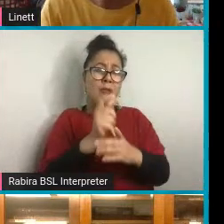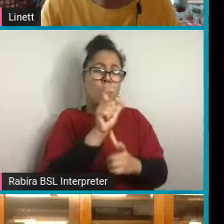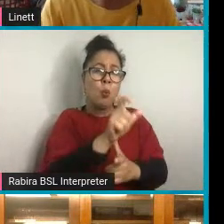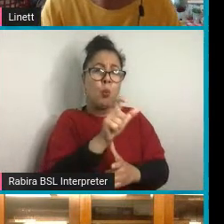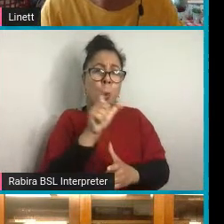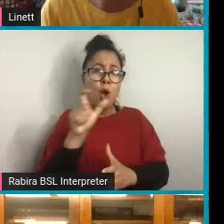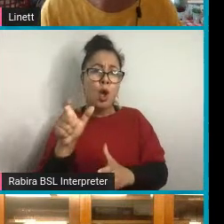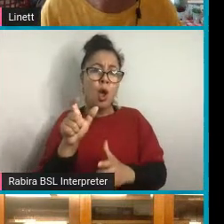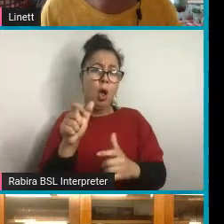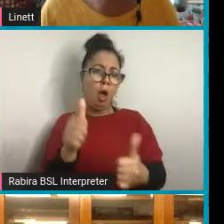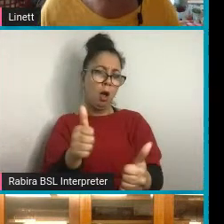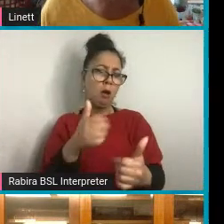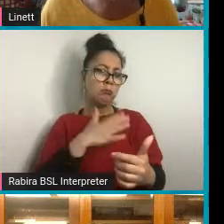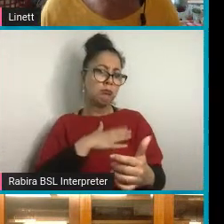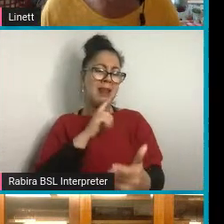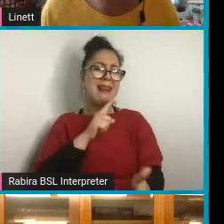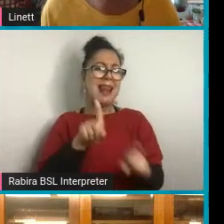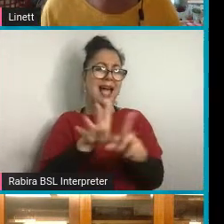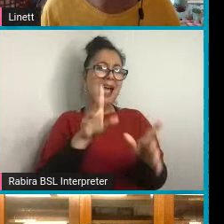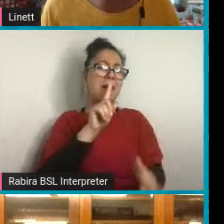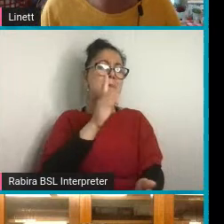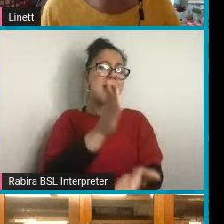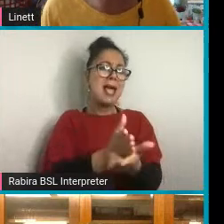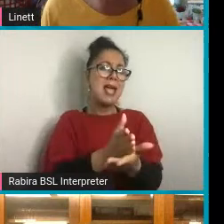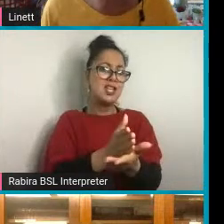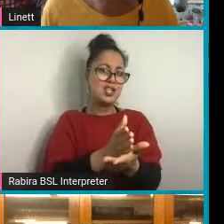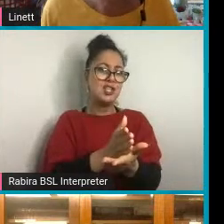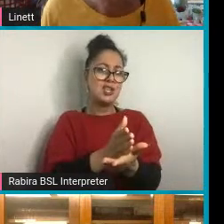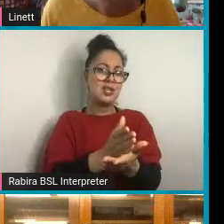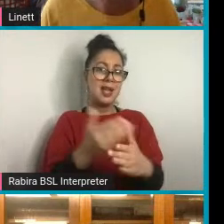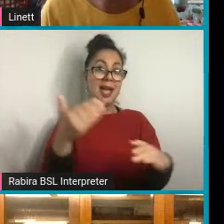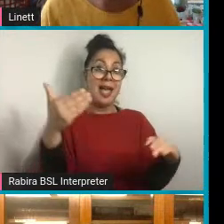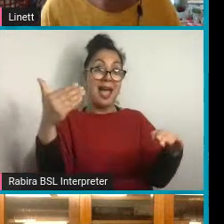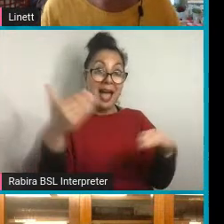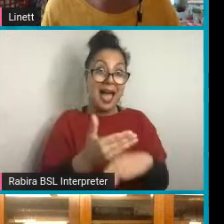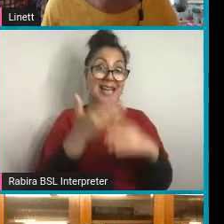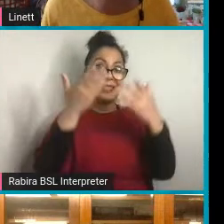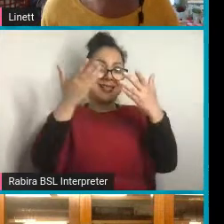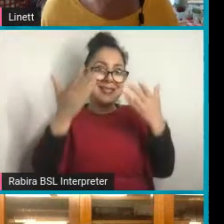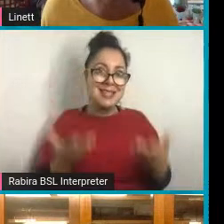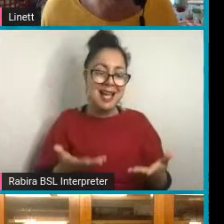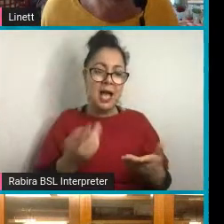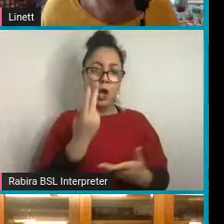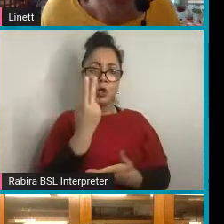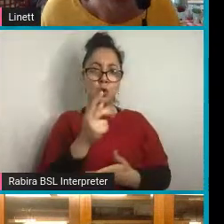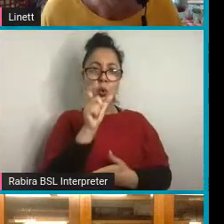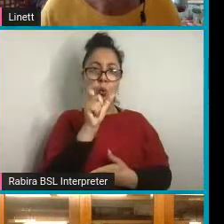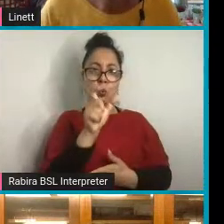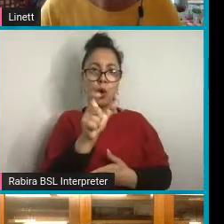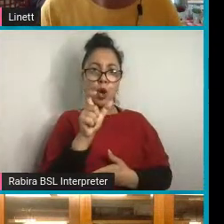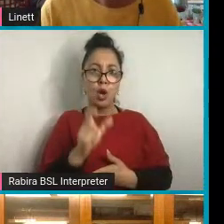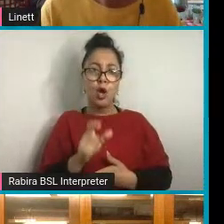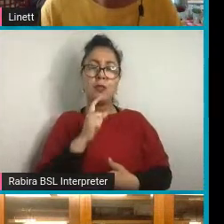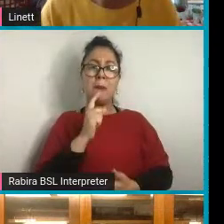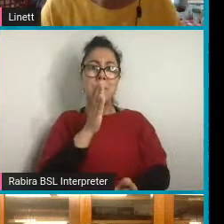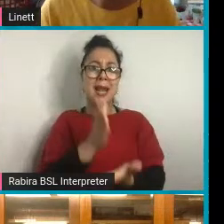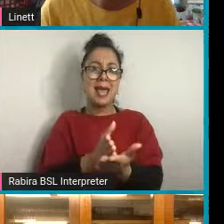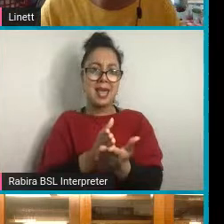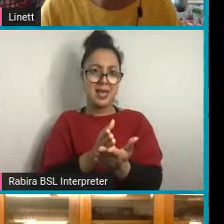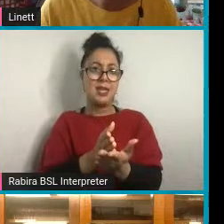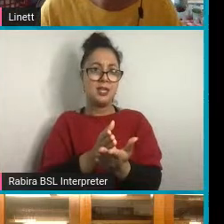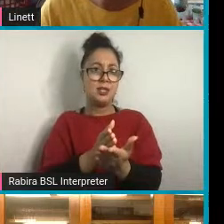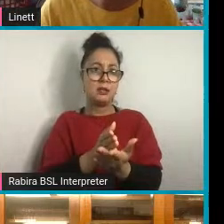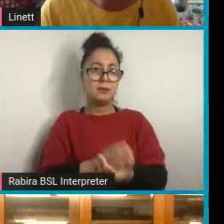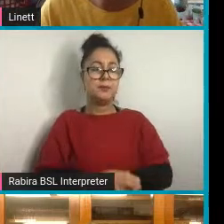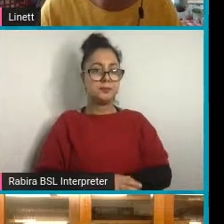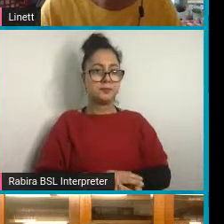with this is like a pledge, isn't it? So act now is a two word pledge. So some of you